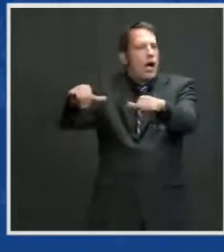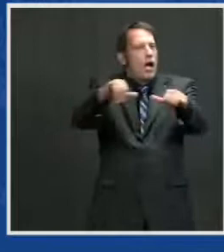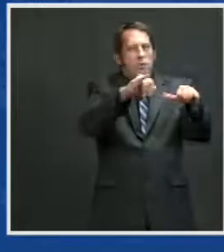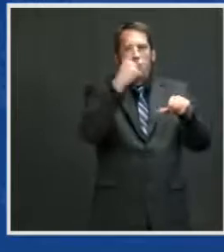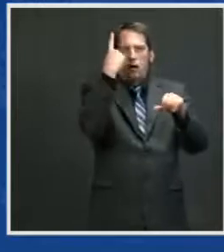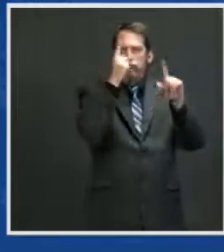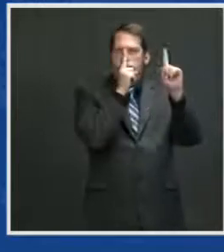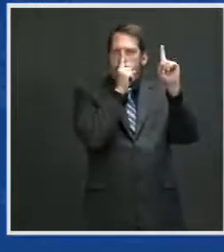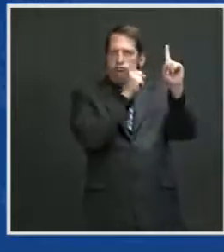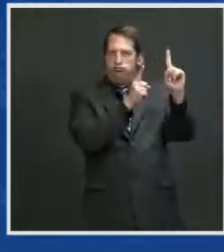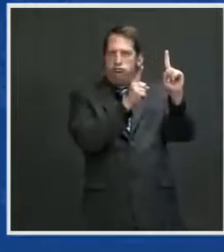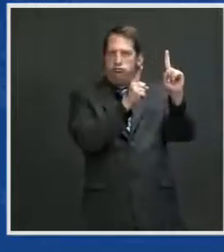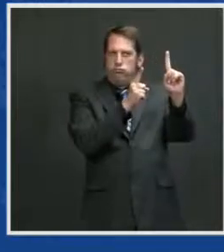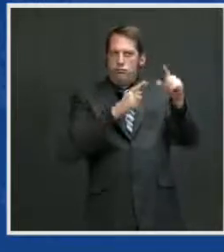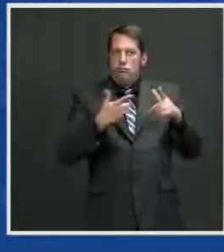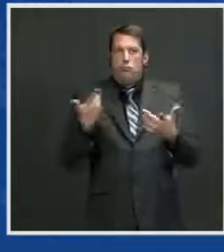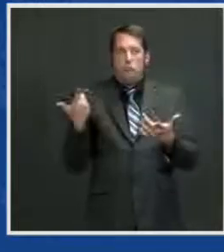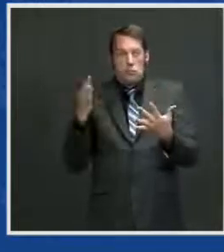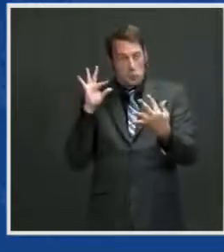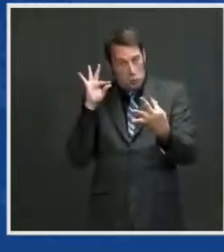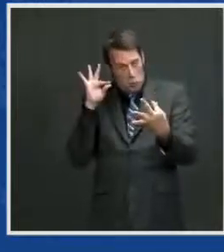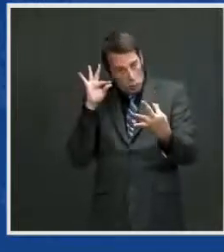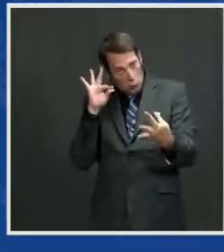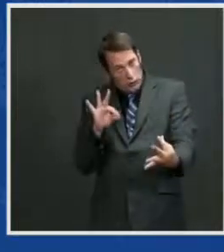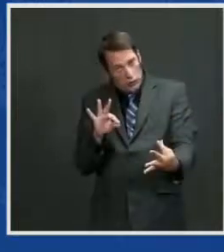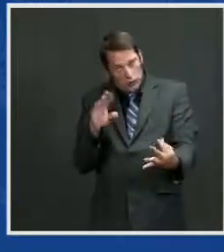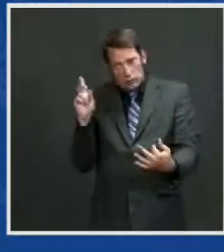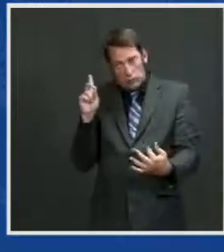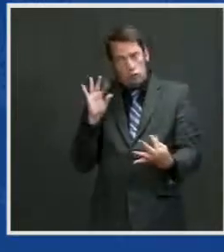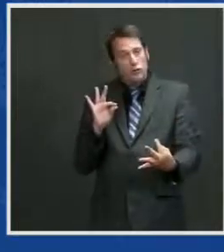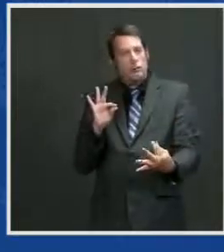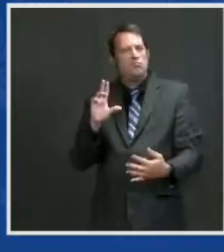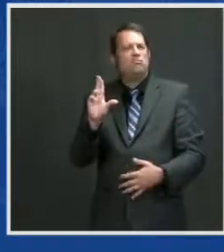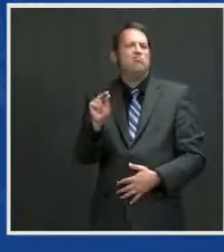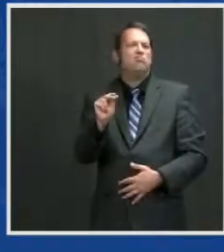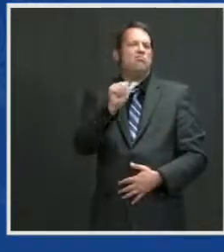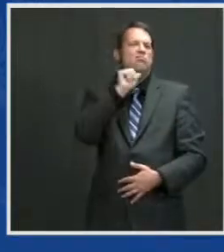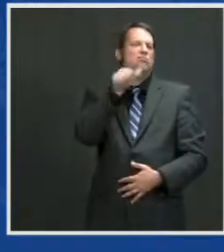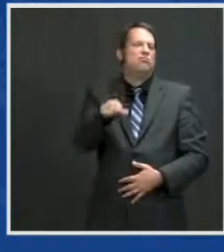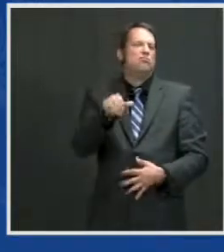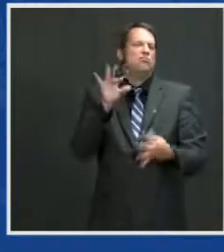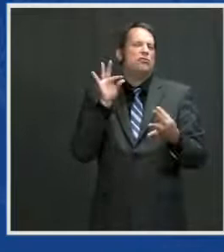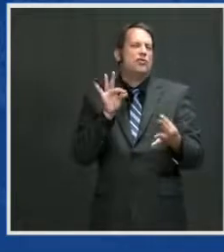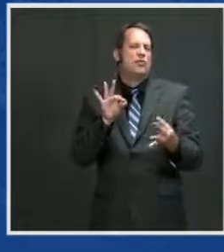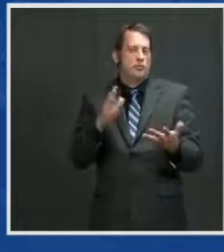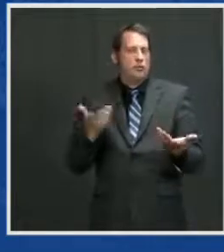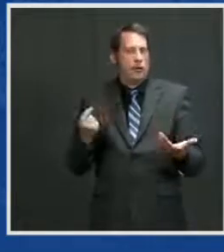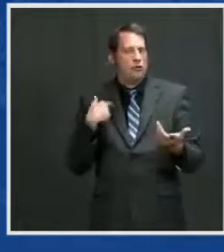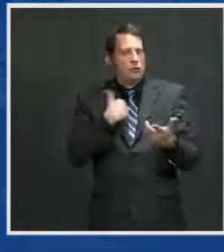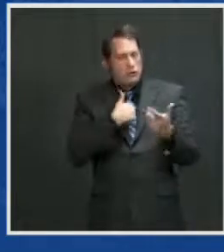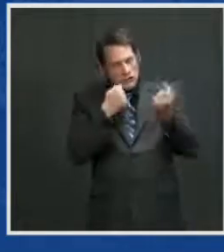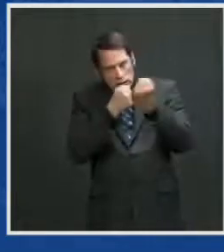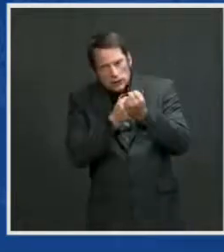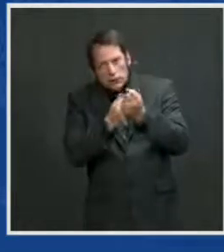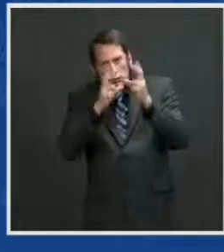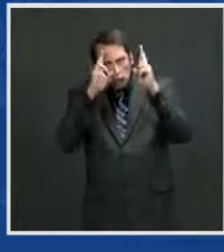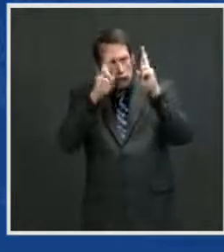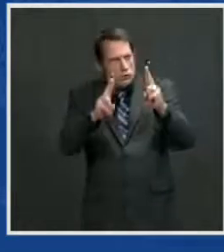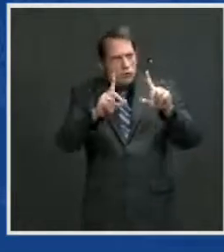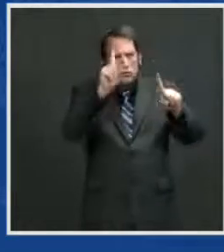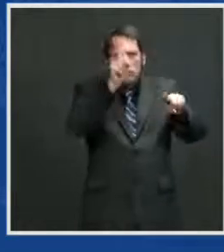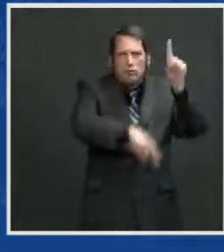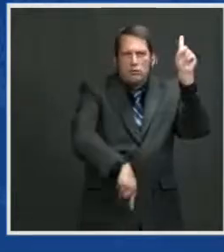been perfect. But Americans of all races, religions, sexual orientation, immigrants, Native Americans